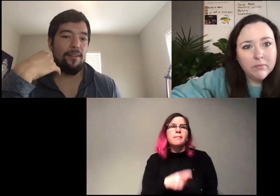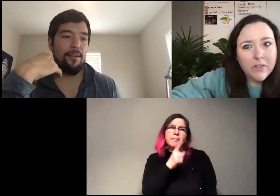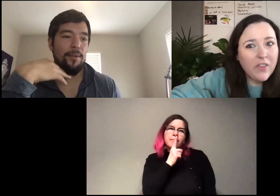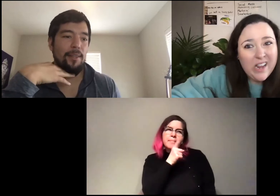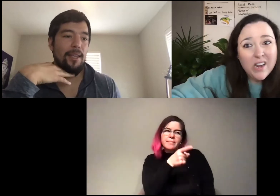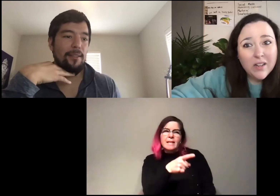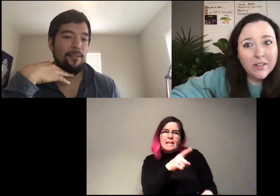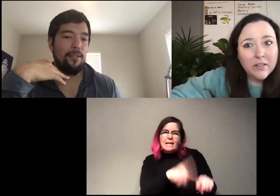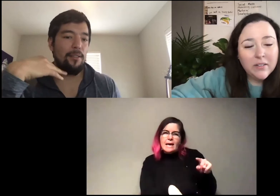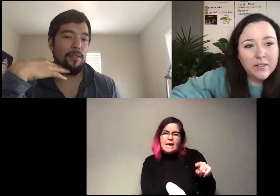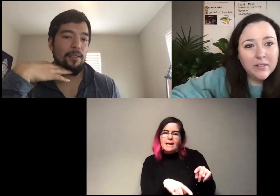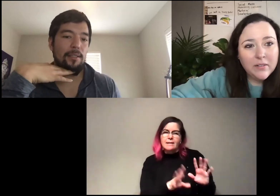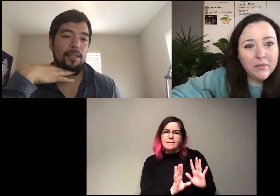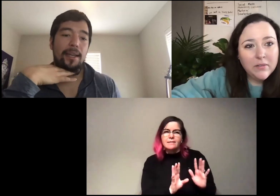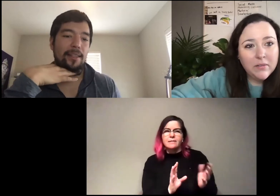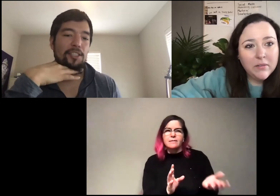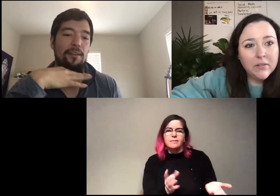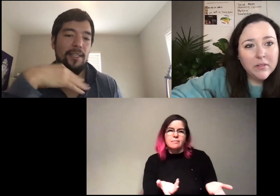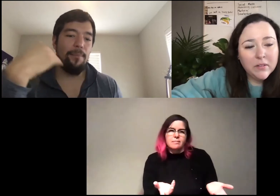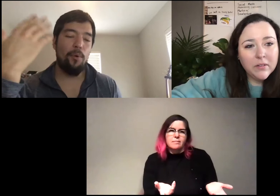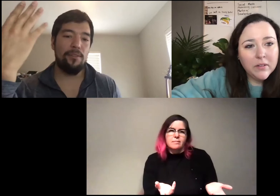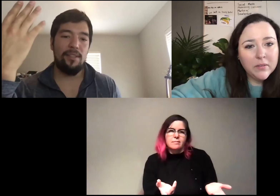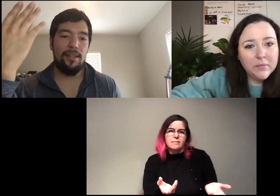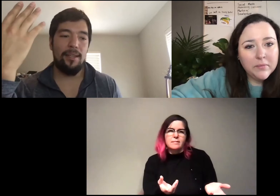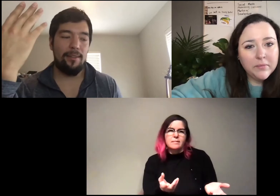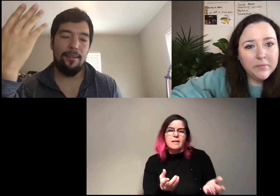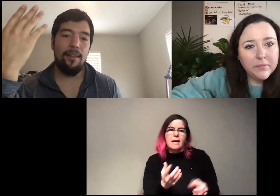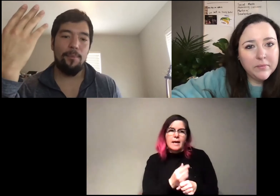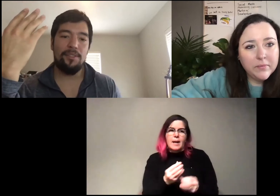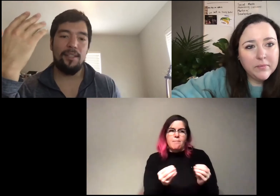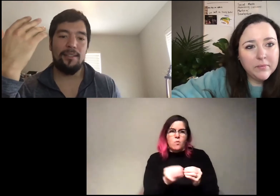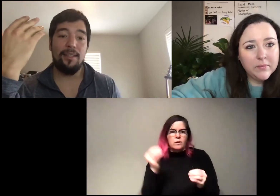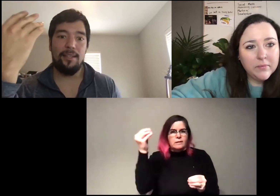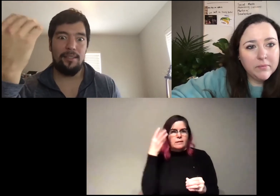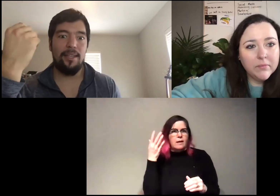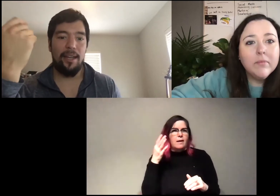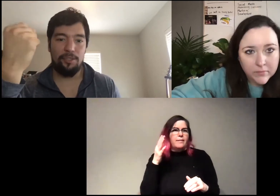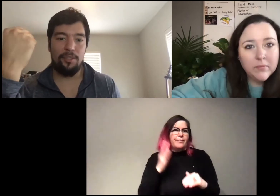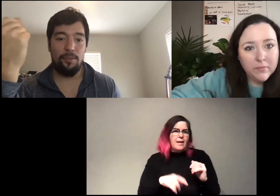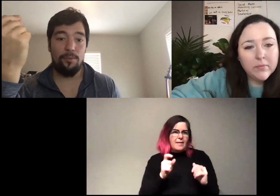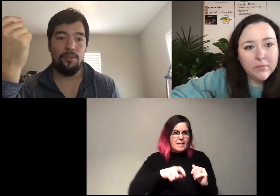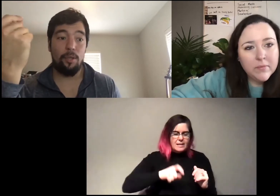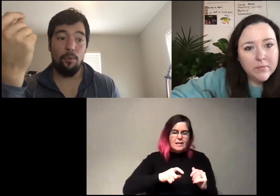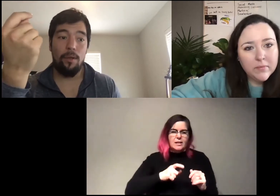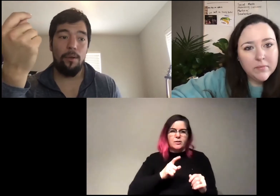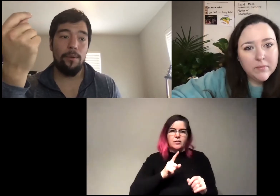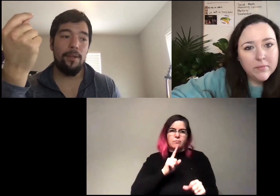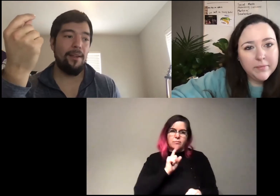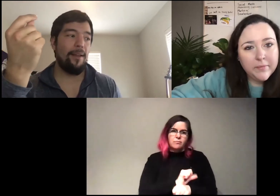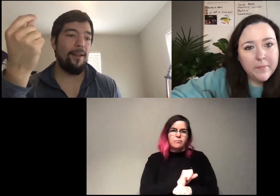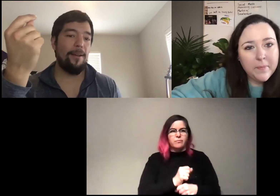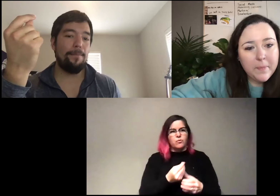you know, they, they, yeah, they generally get more sunlight, a lot more sunlight than they need to actually use to grow.